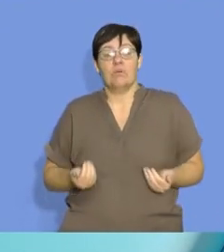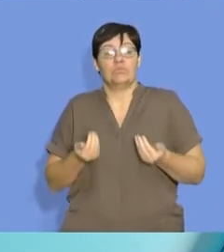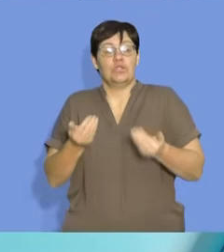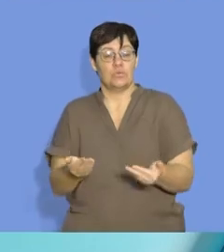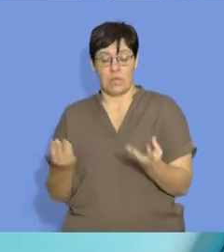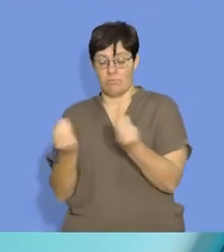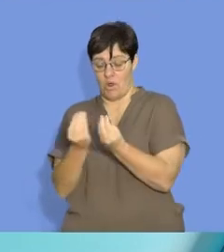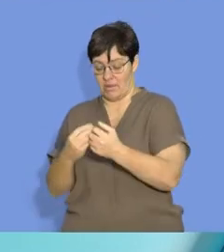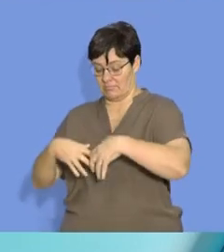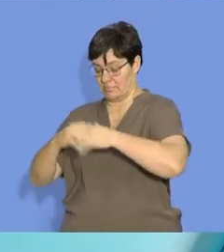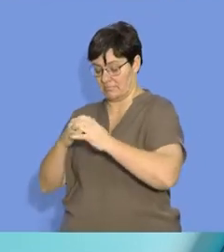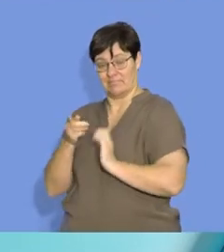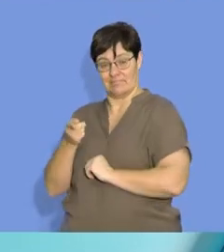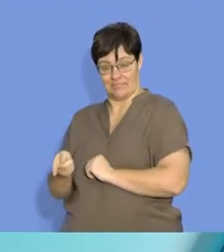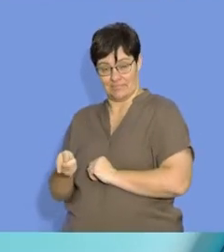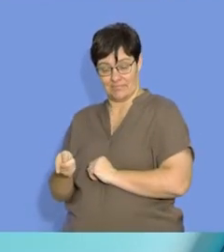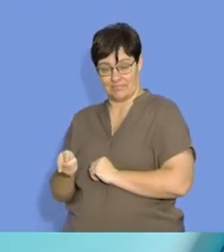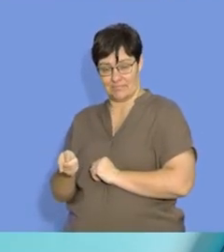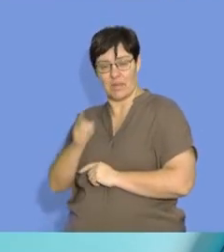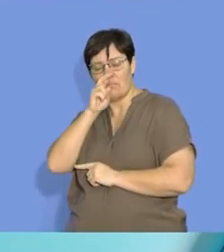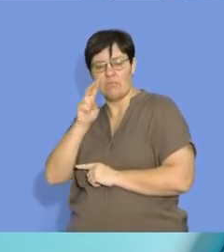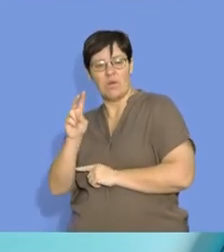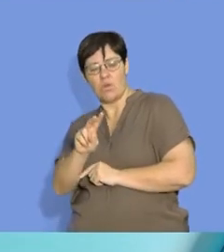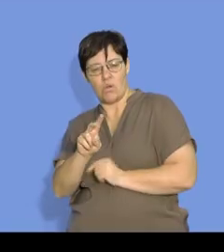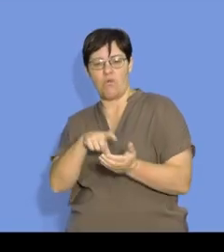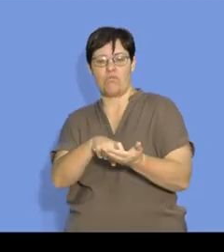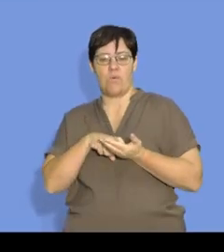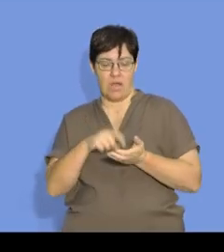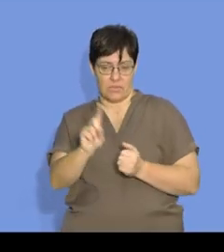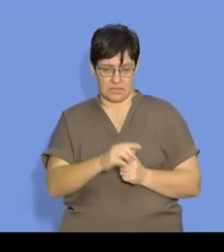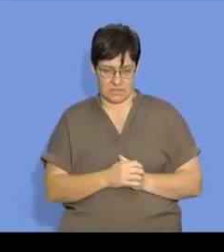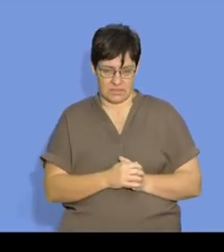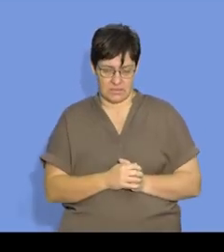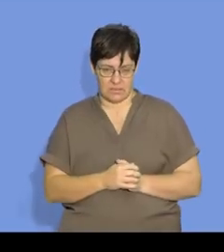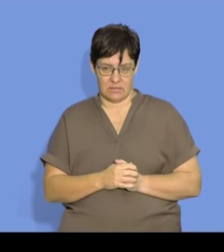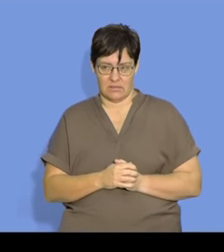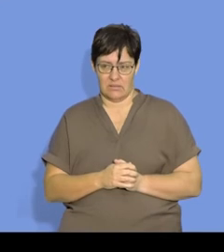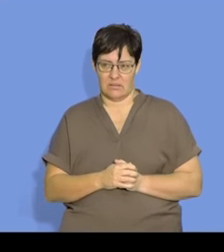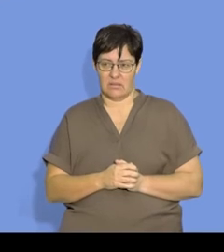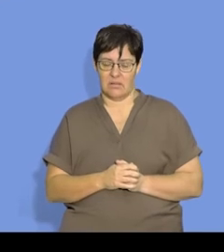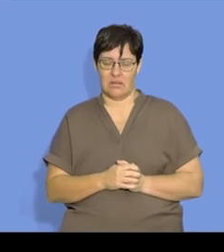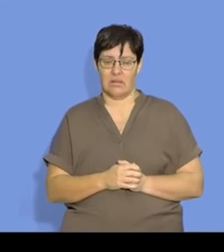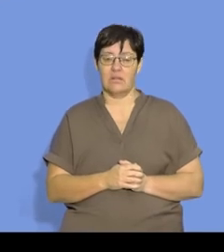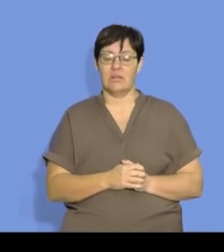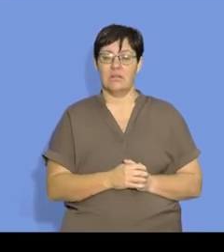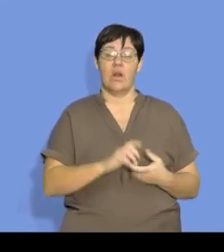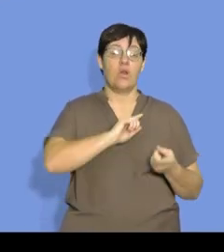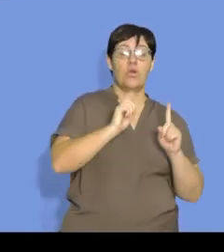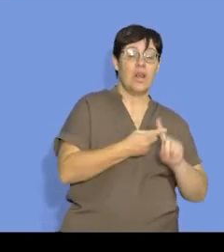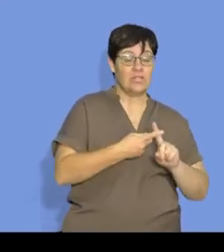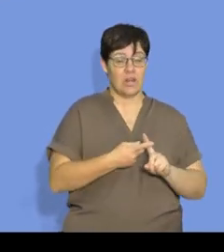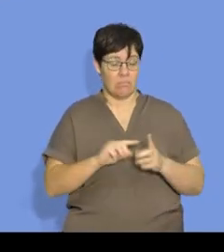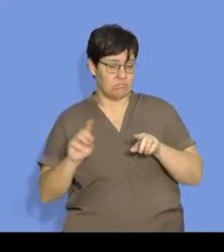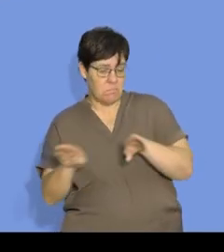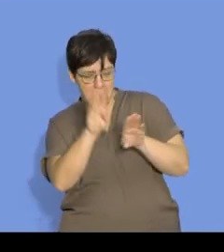produce product at the end, we need to look at the requirements. There must be a high number of